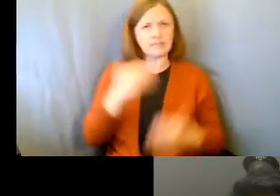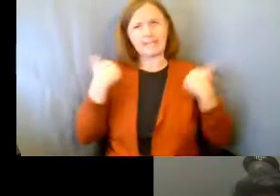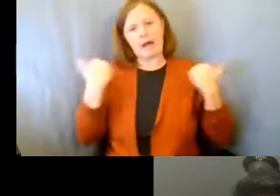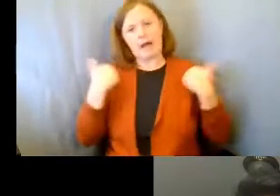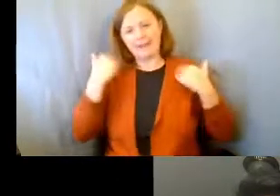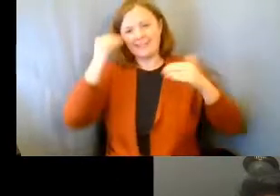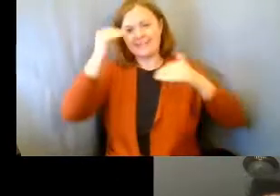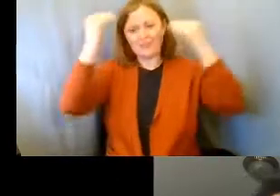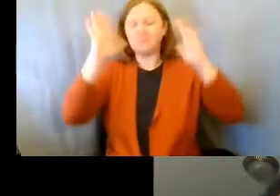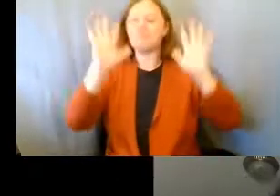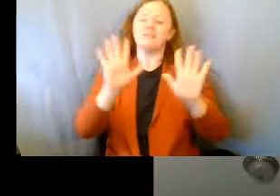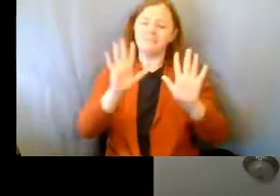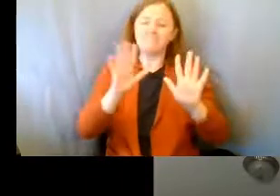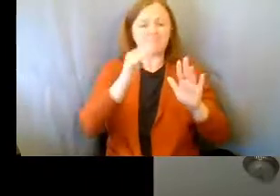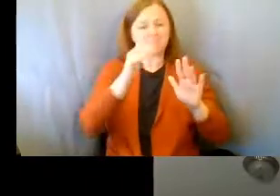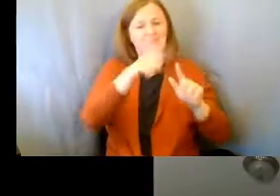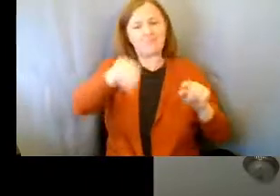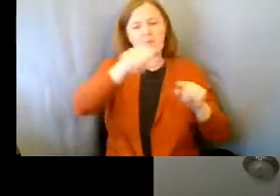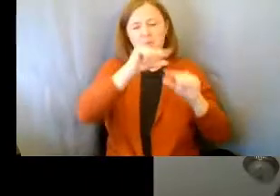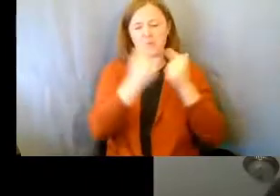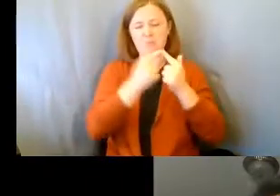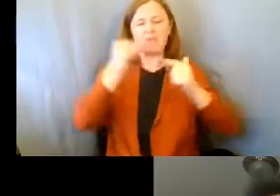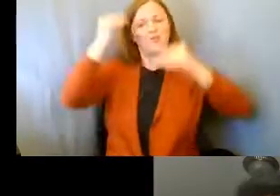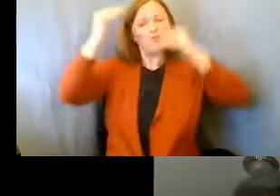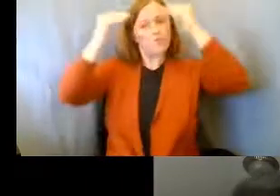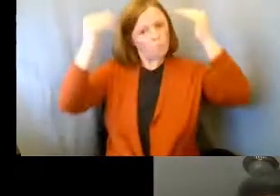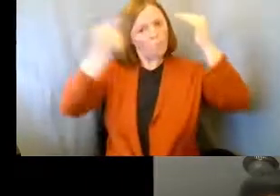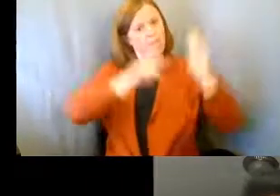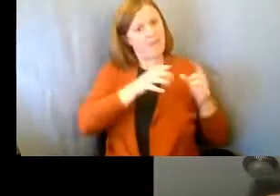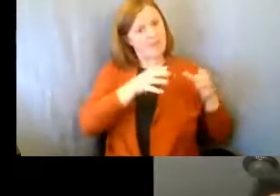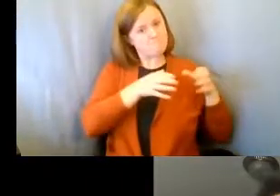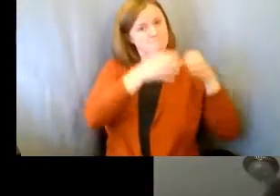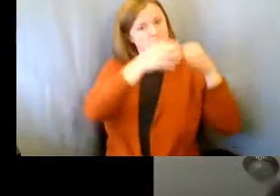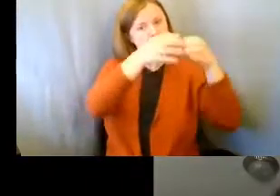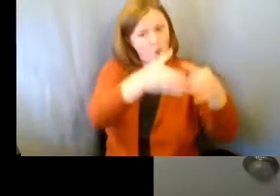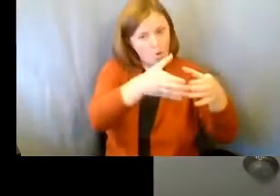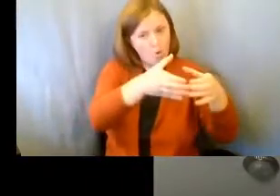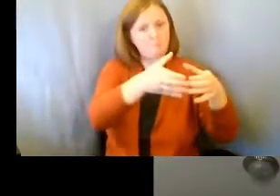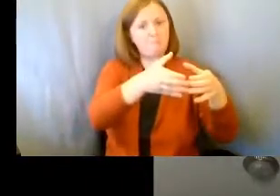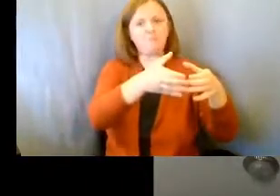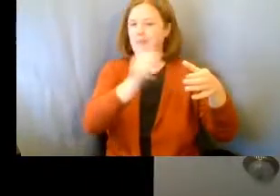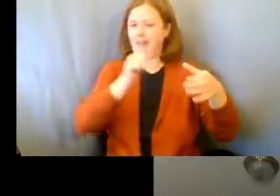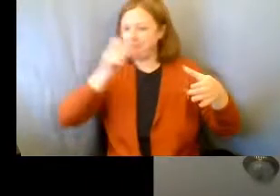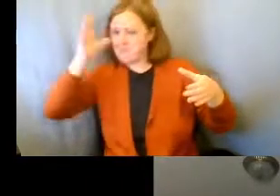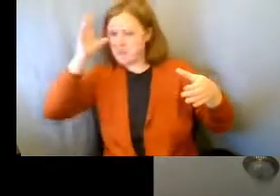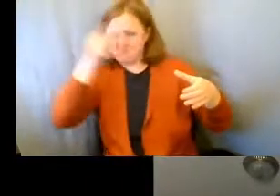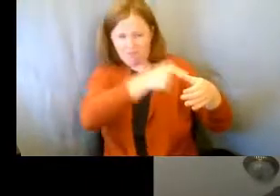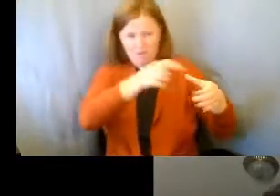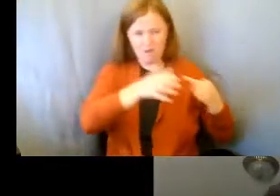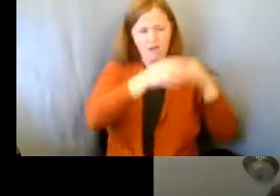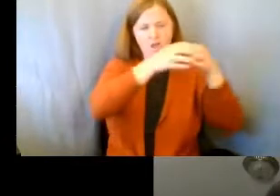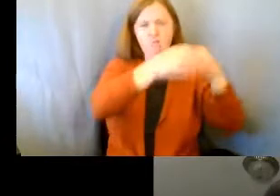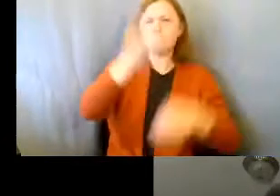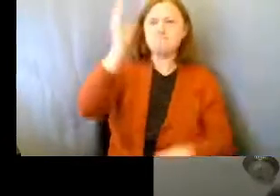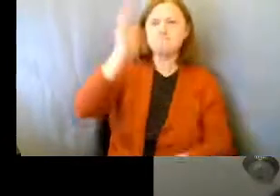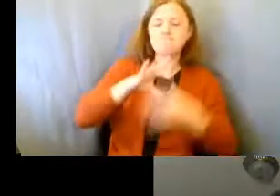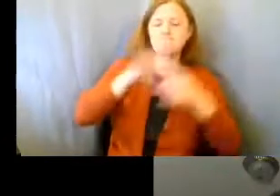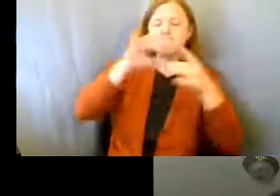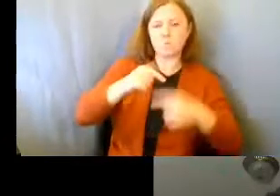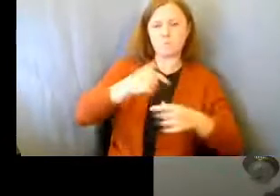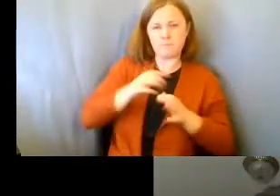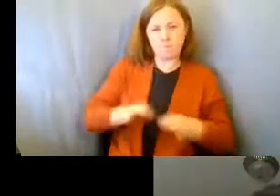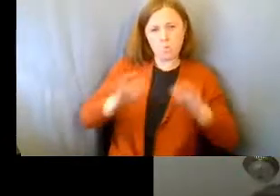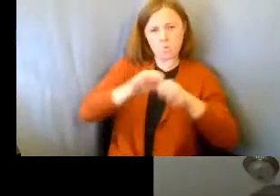up and talk to the legislators about what's important to them in their life,